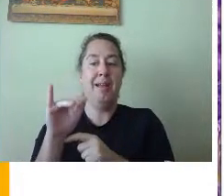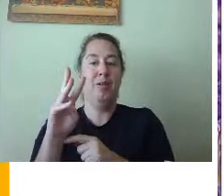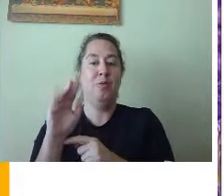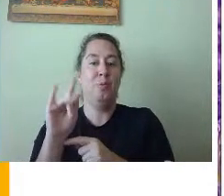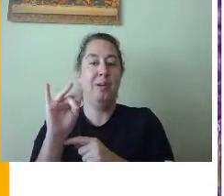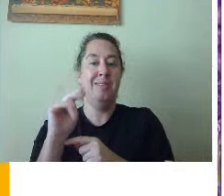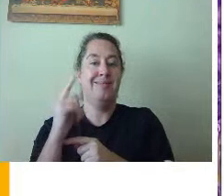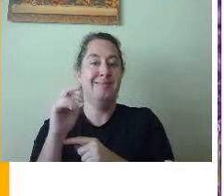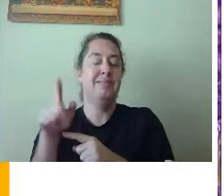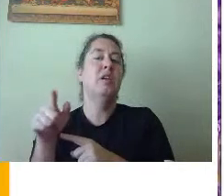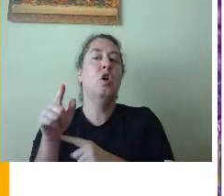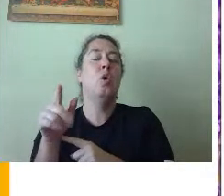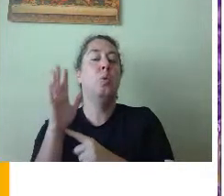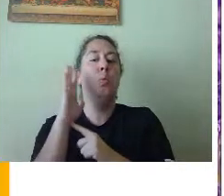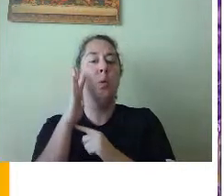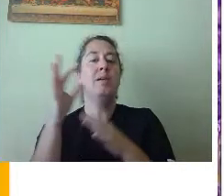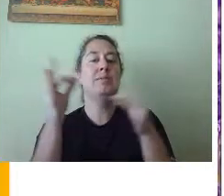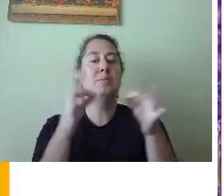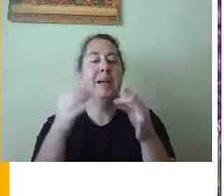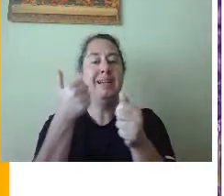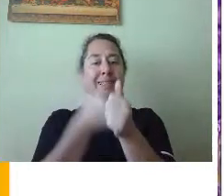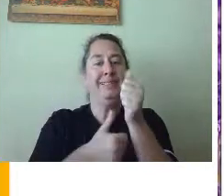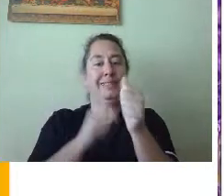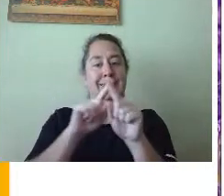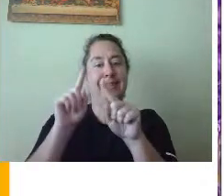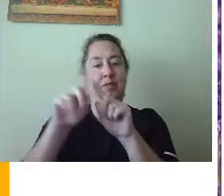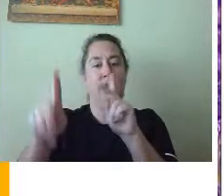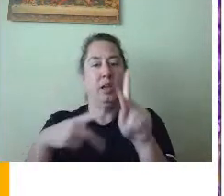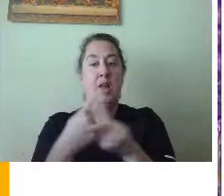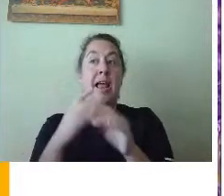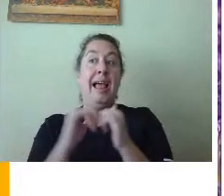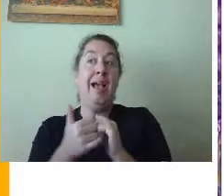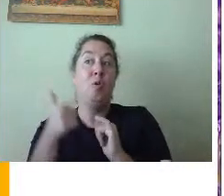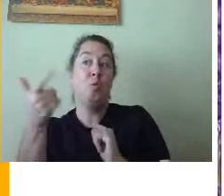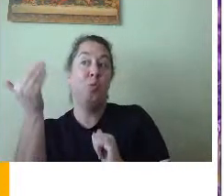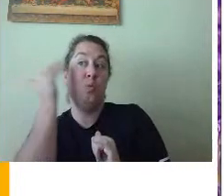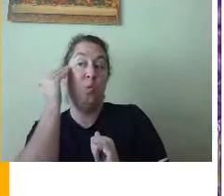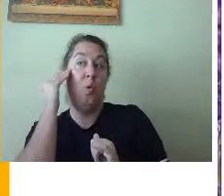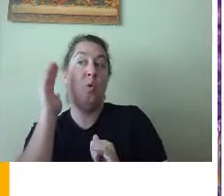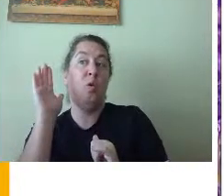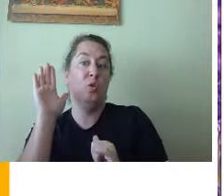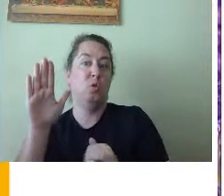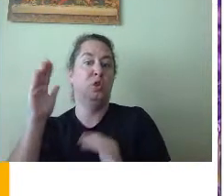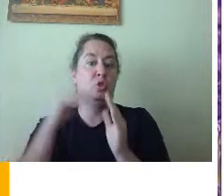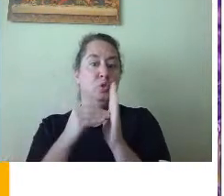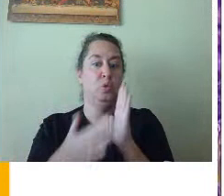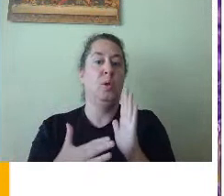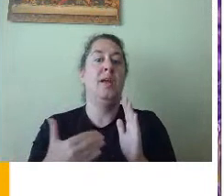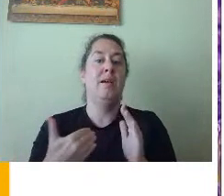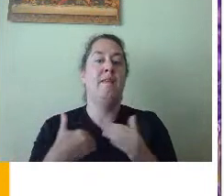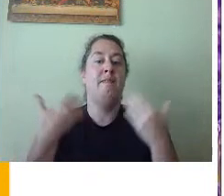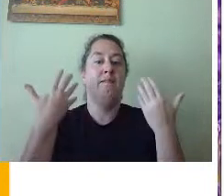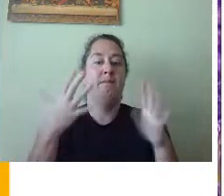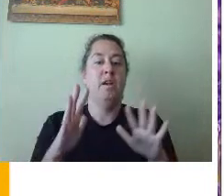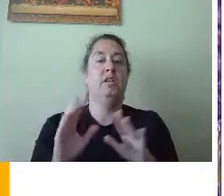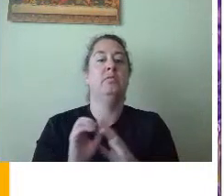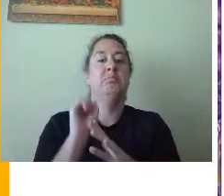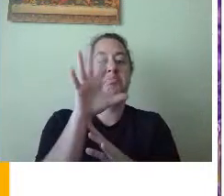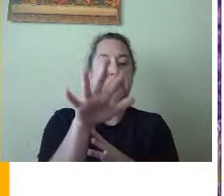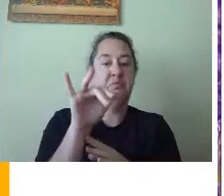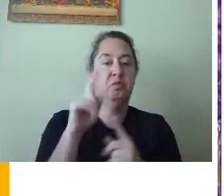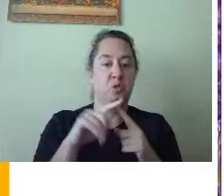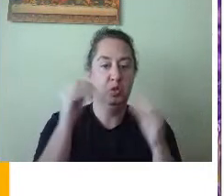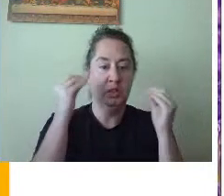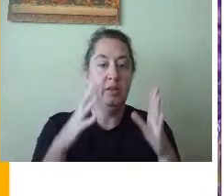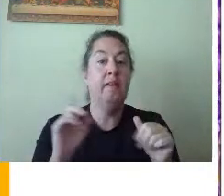make sure that, know, your child has turned it in. So the first kind of material or assignment we have is material.